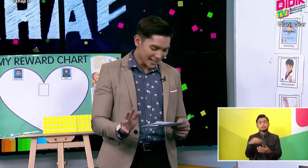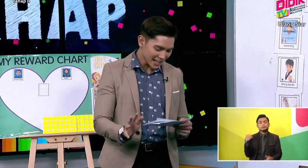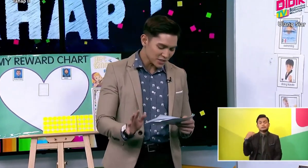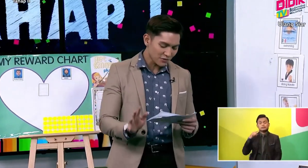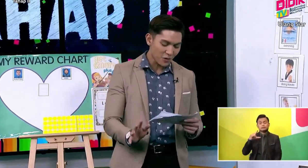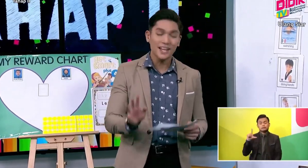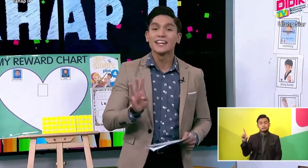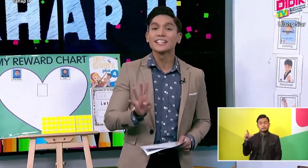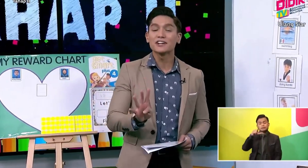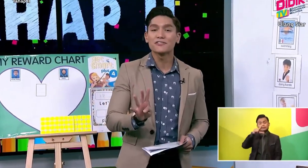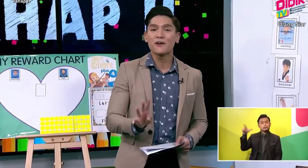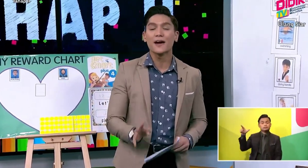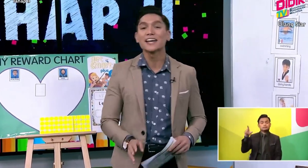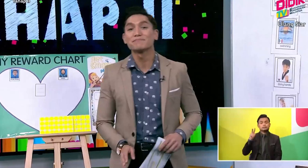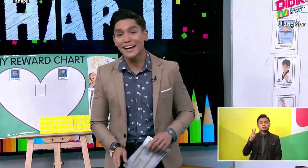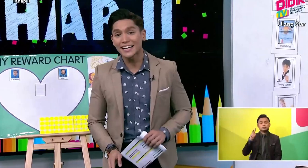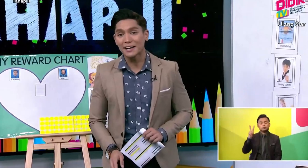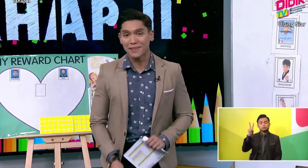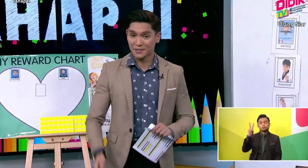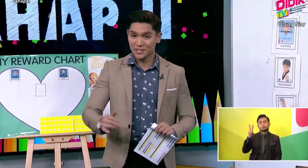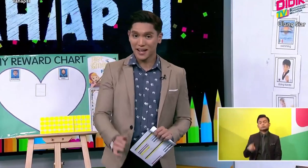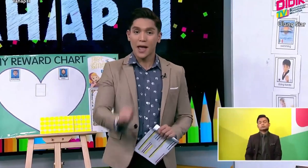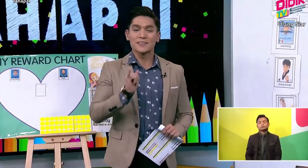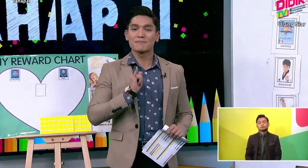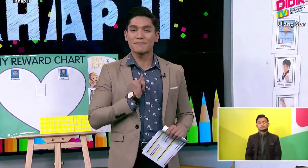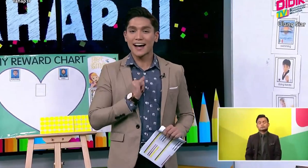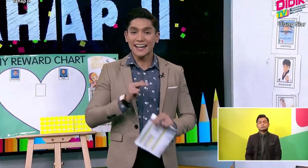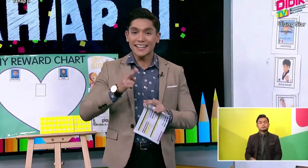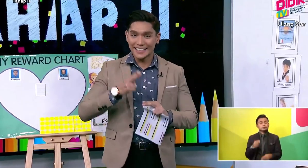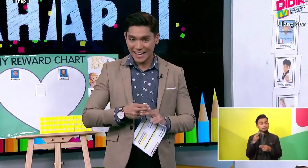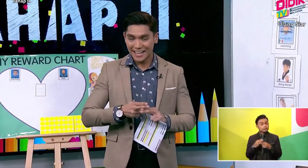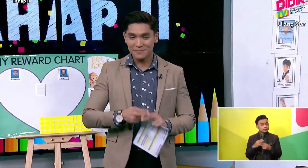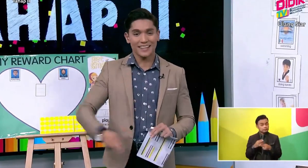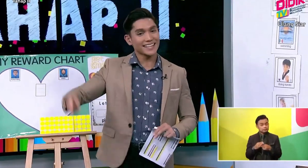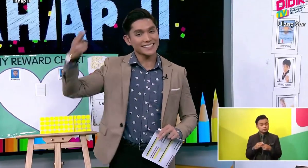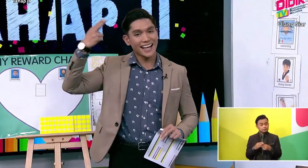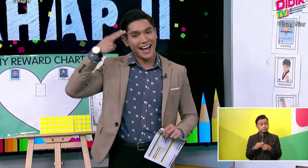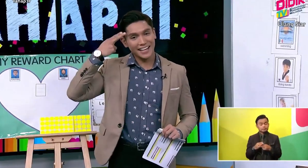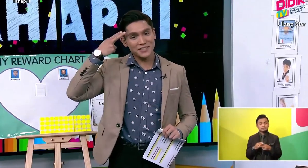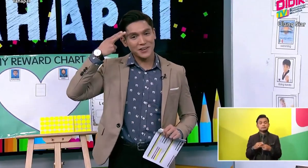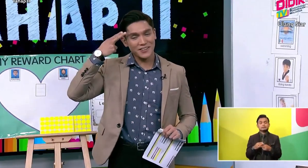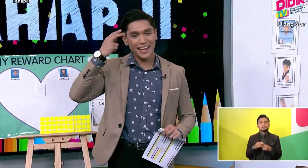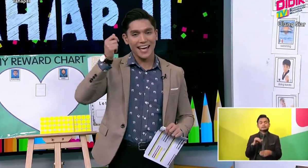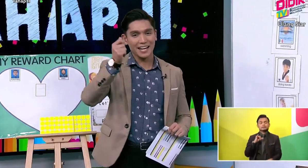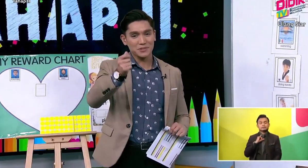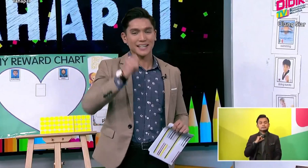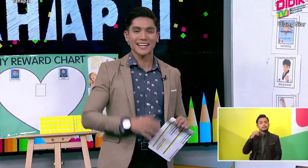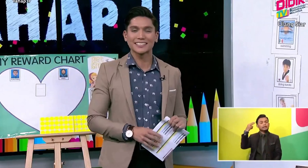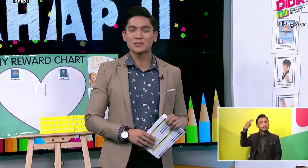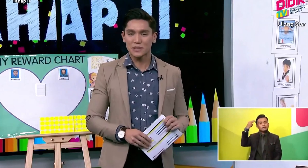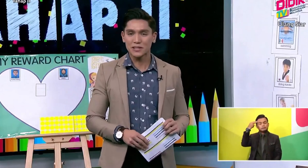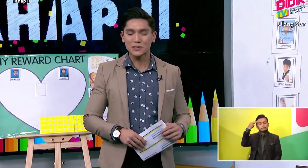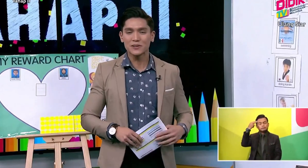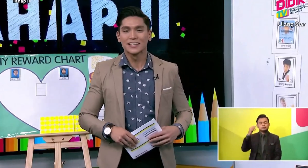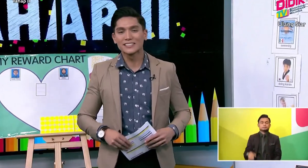English for year 4. And my name, I'm going to try. So my name is Hanif Sean. And I'm so